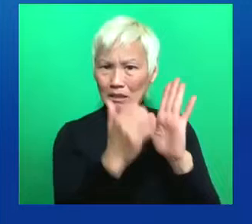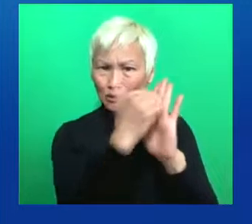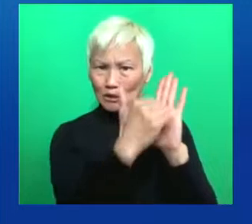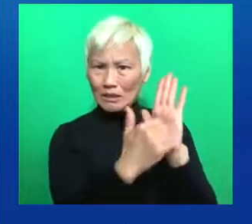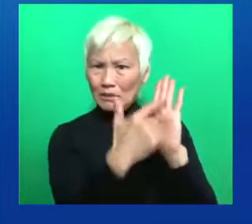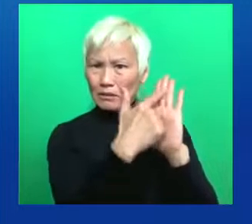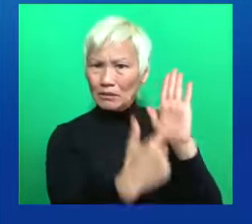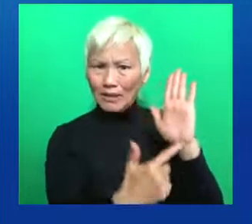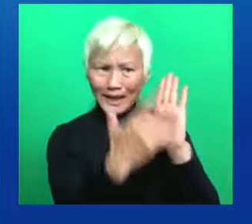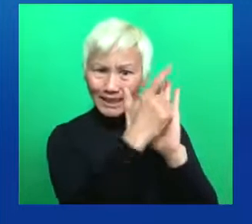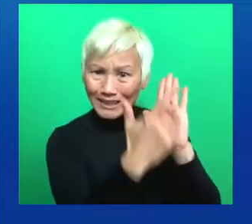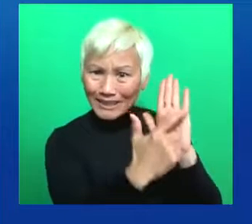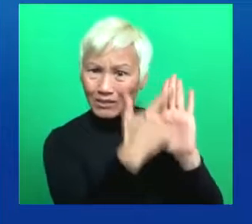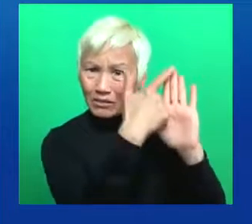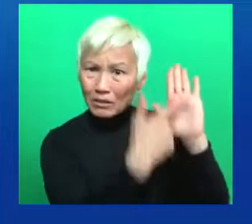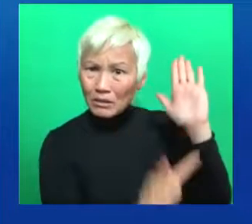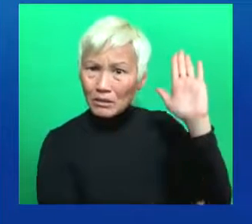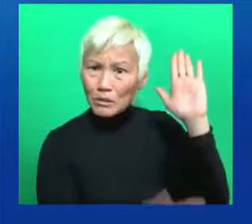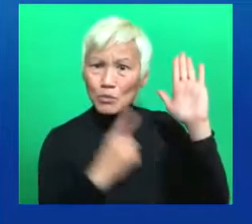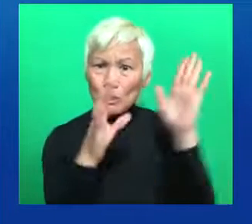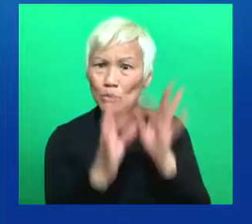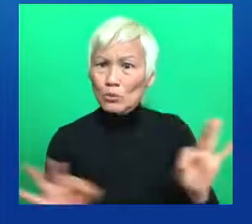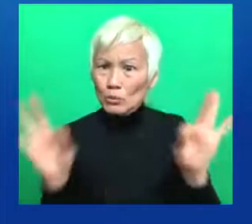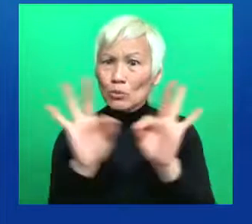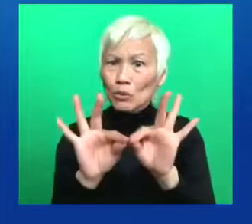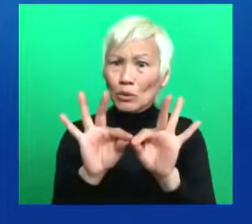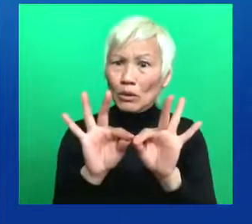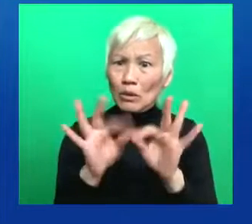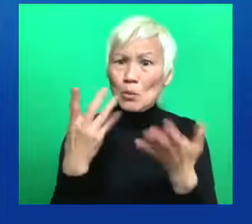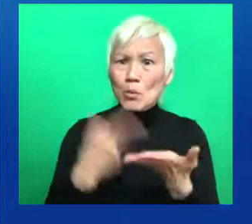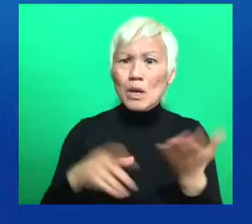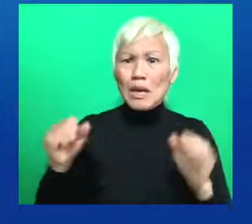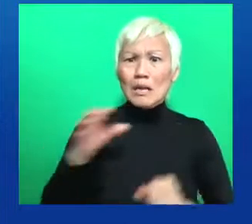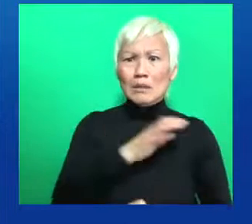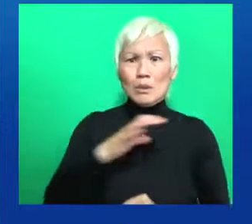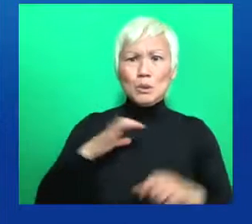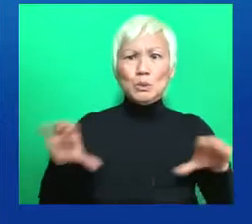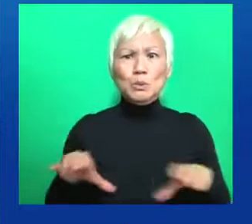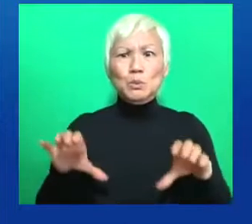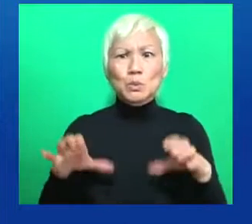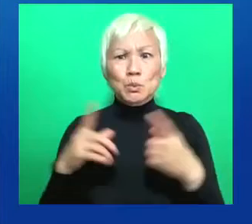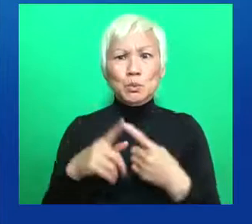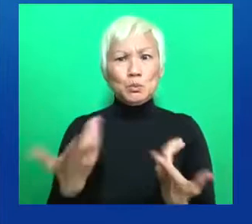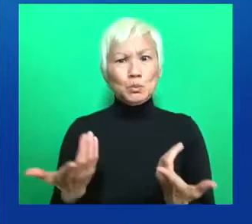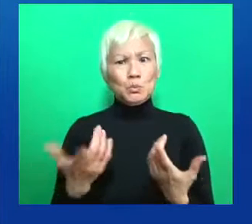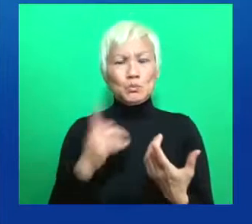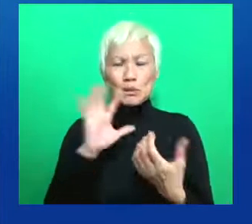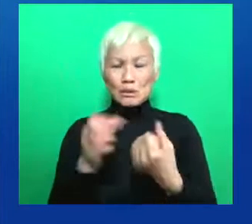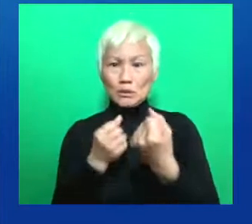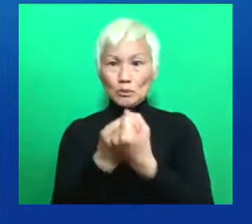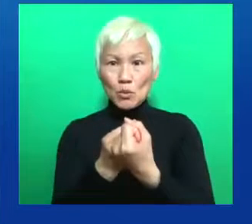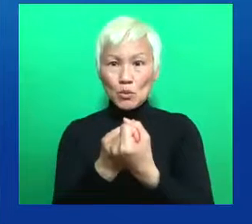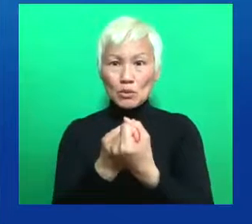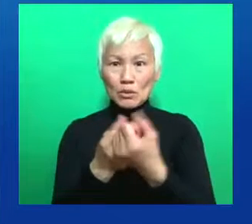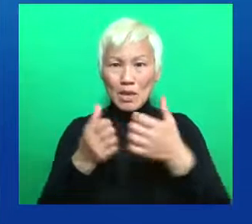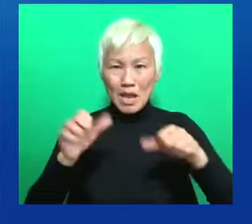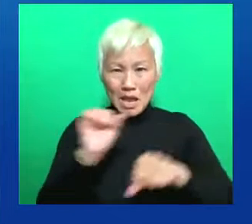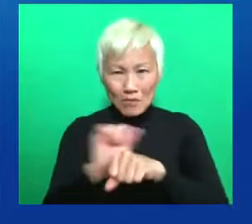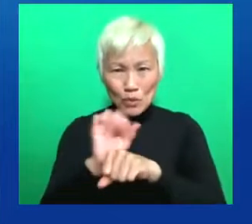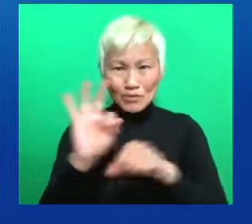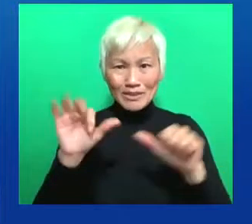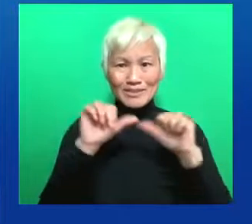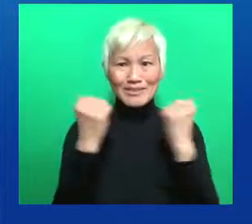Congress can take to support the commitments that agencies have made in their action plans and to strengthen the ability of agencies to produce greater